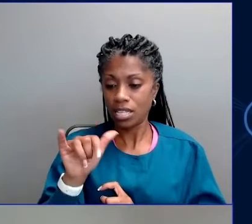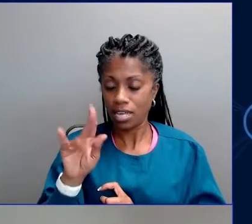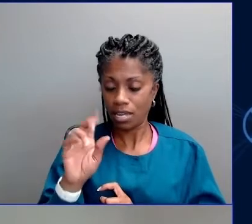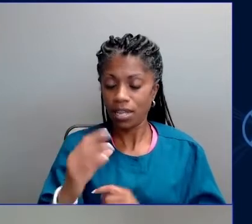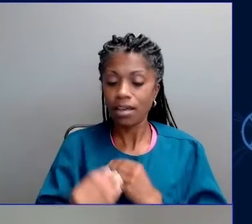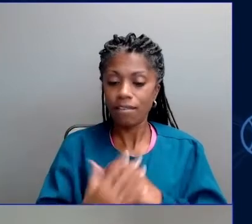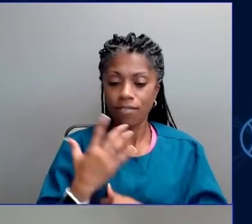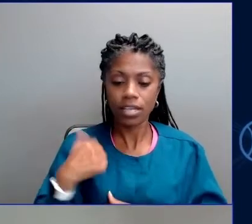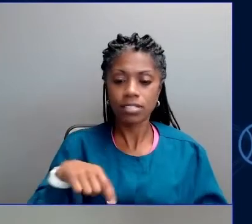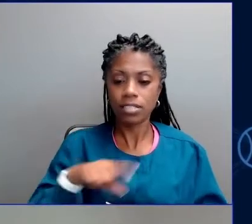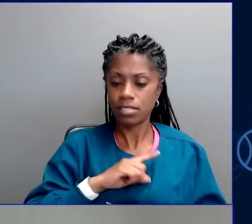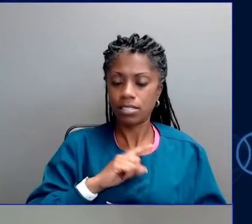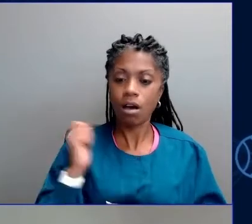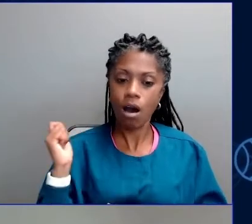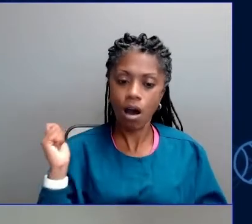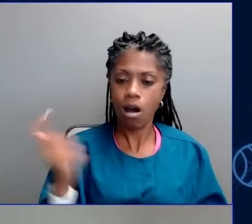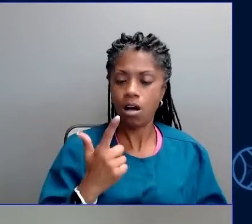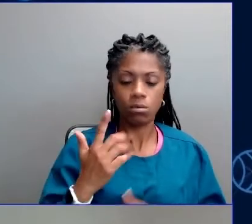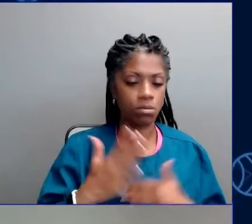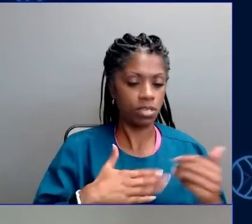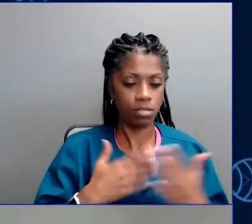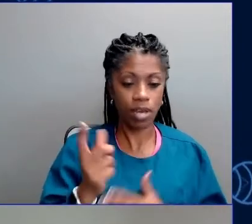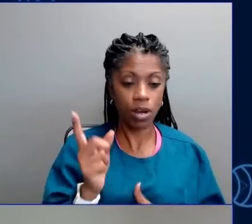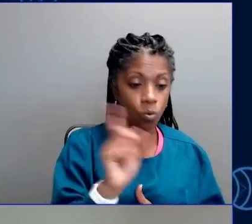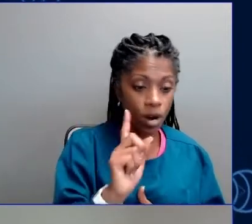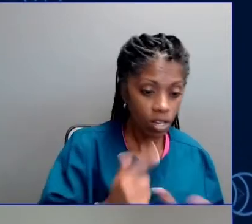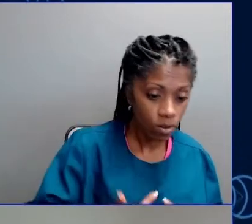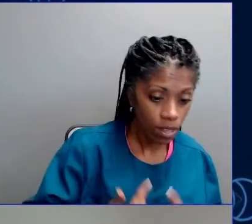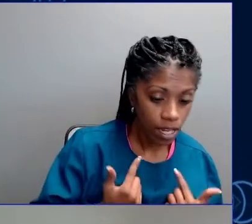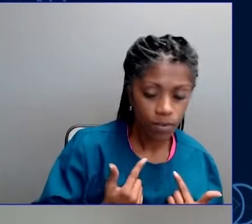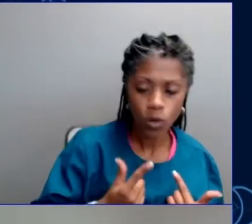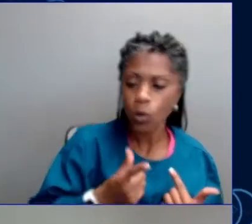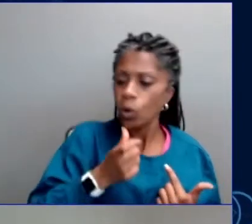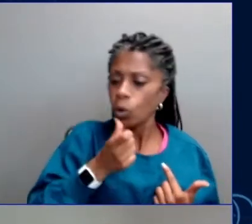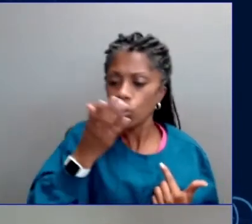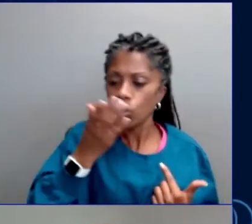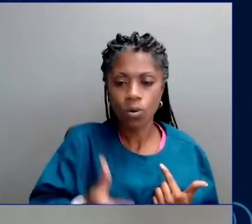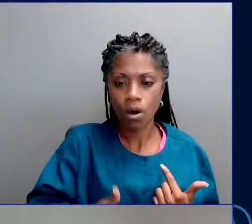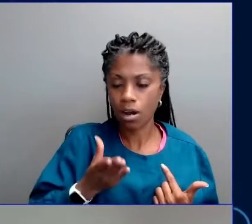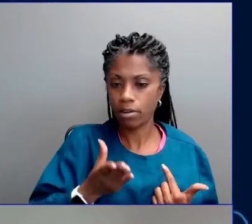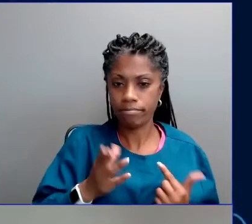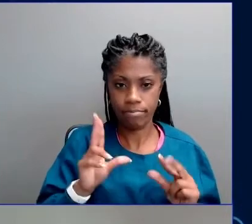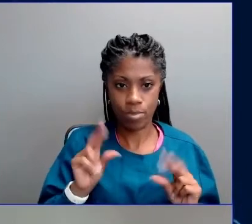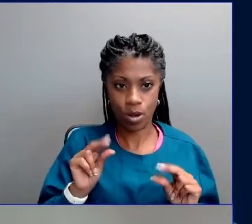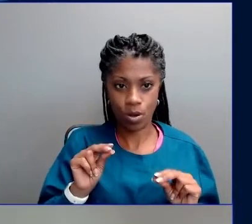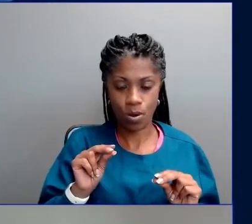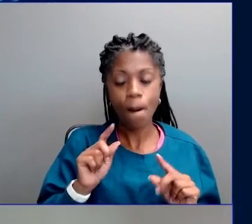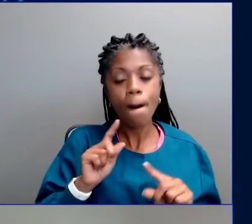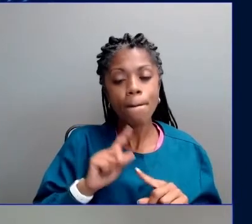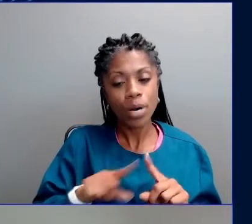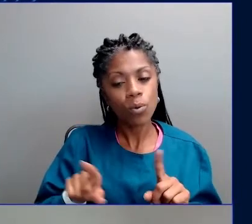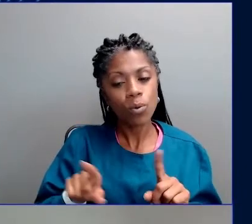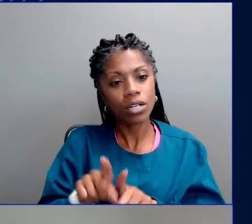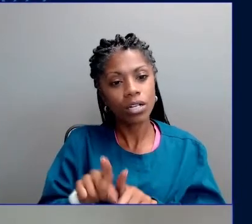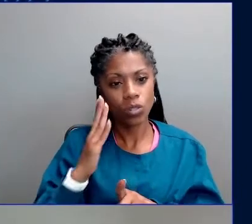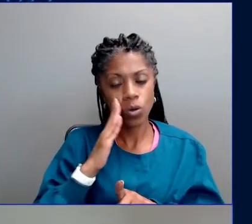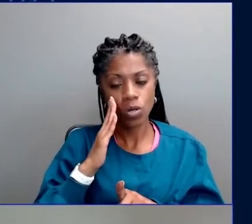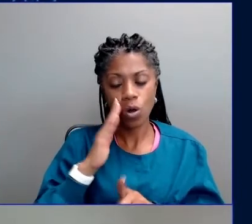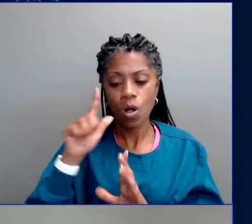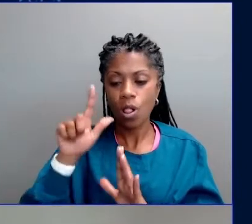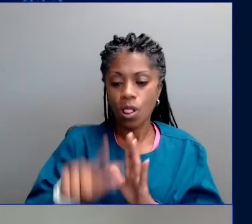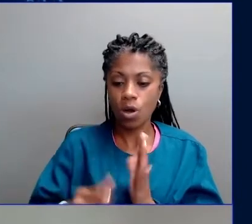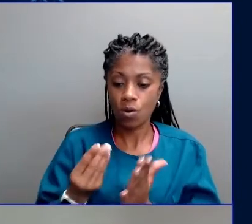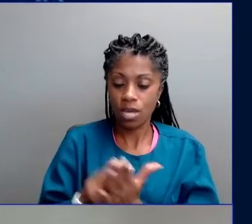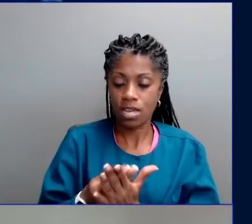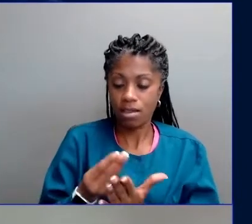we live, but we know that it disproportionately affects women and children, especially in low-income countries. It disproportionately affects